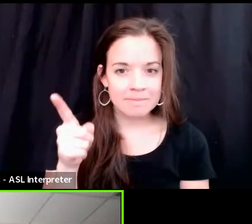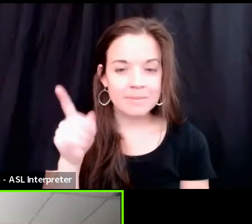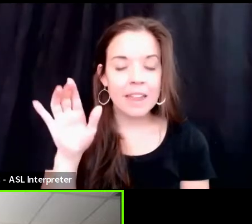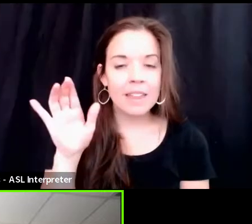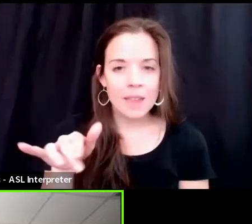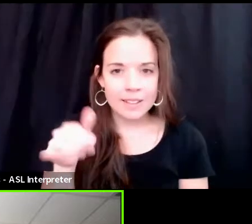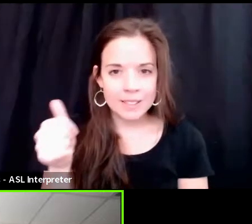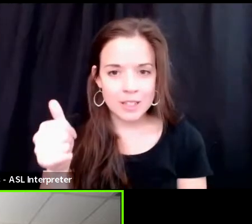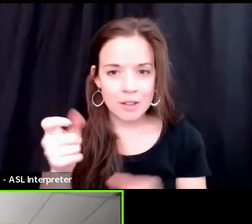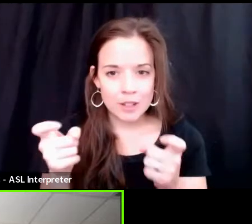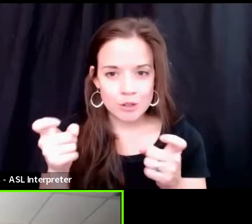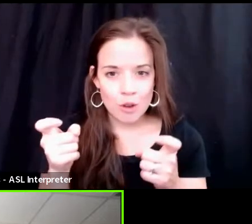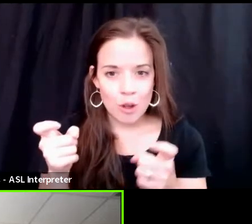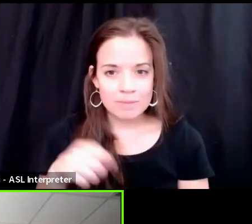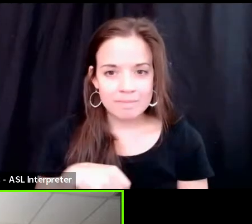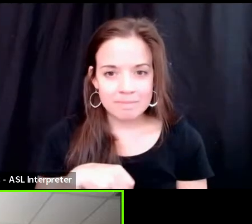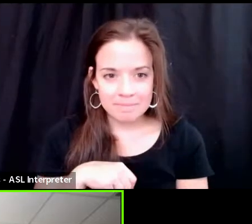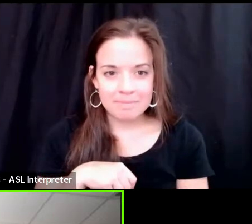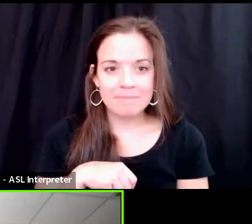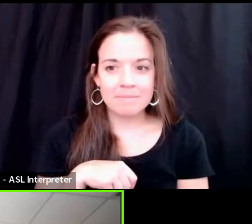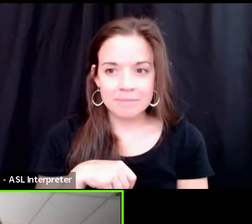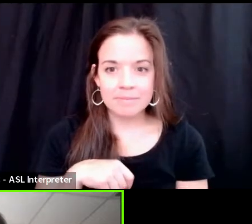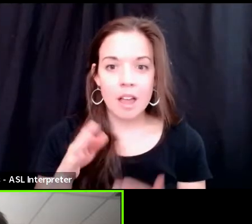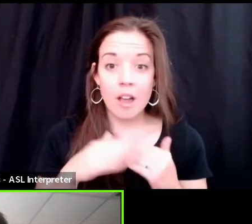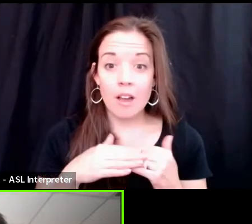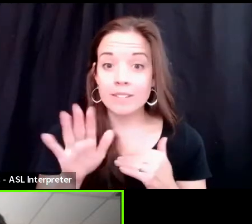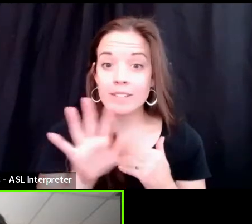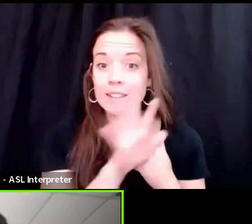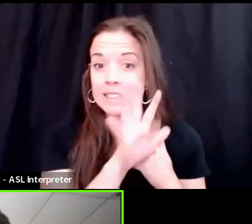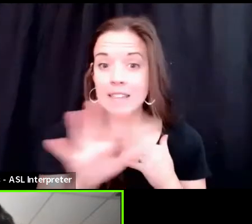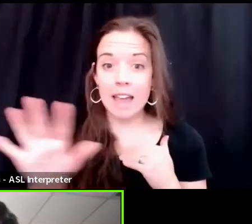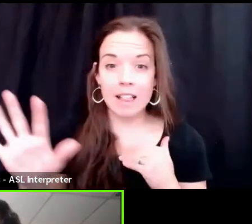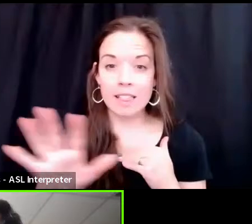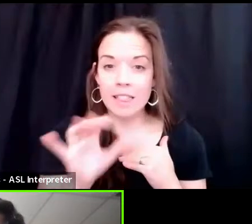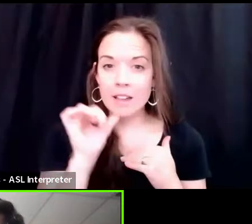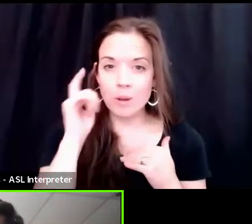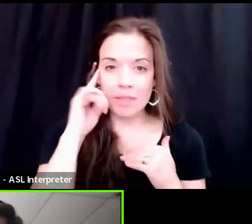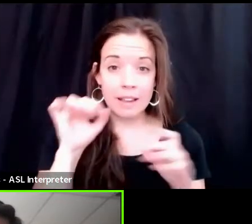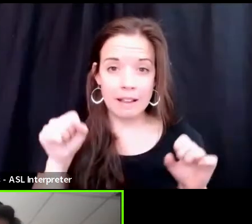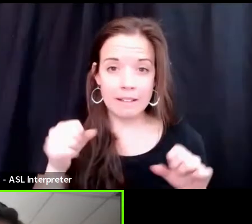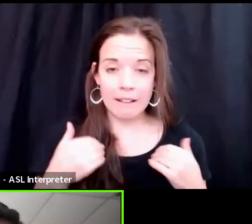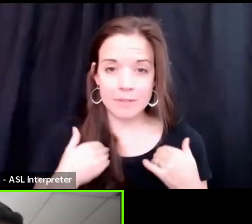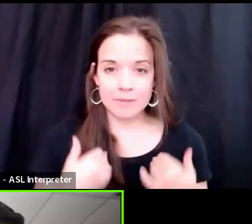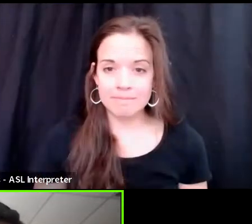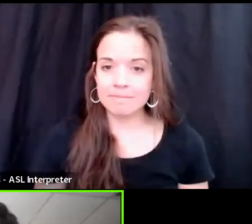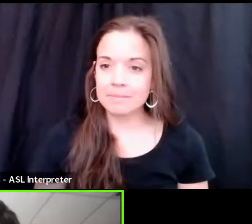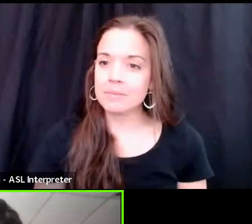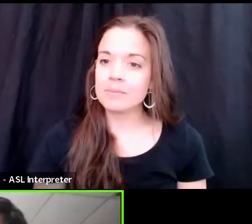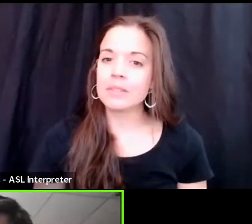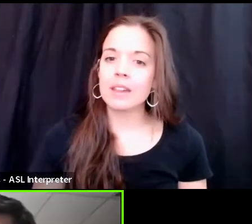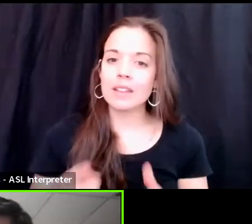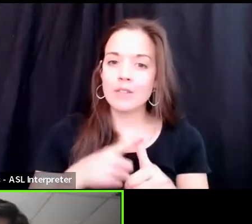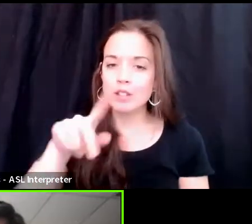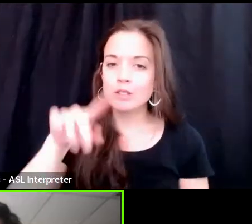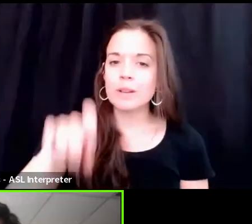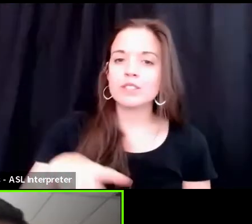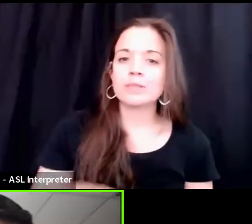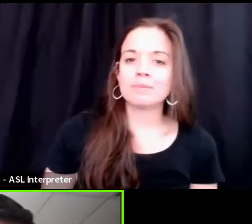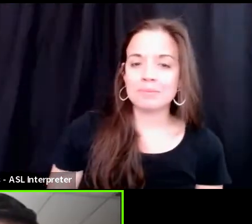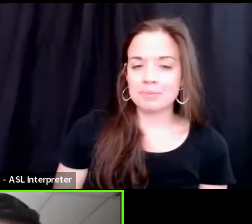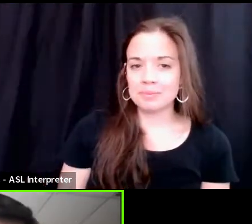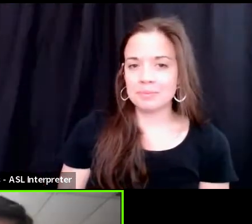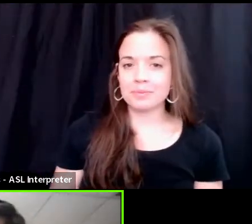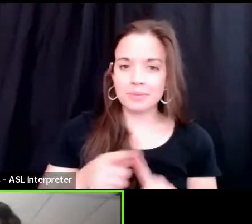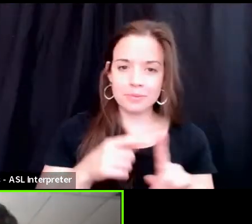on a scale that I do not know I could ever muster. The first question, in fact, from a professional